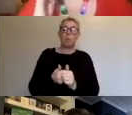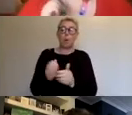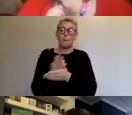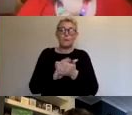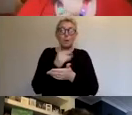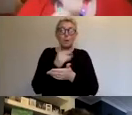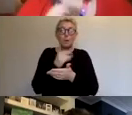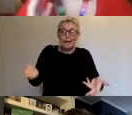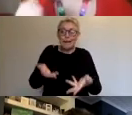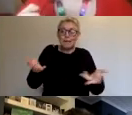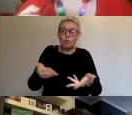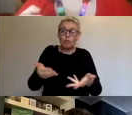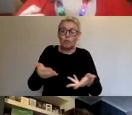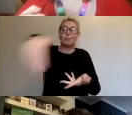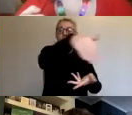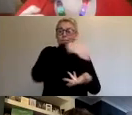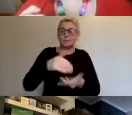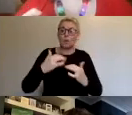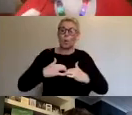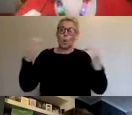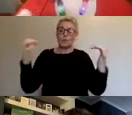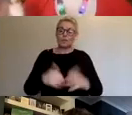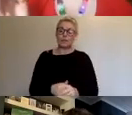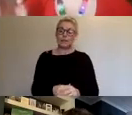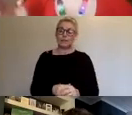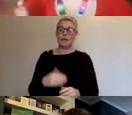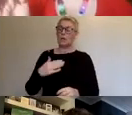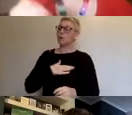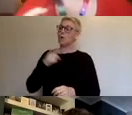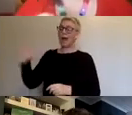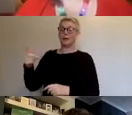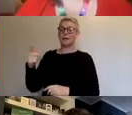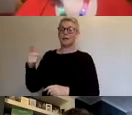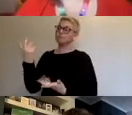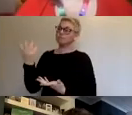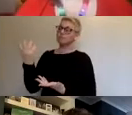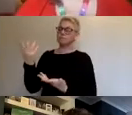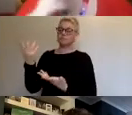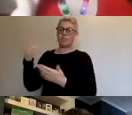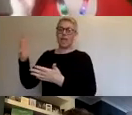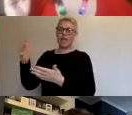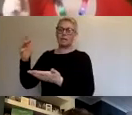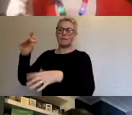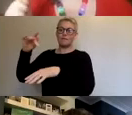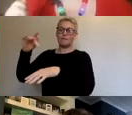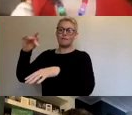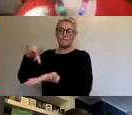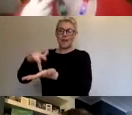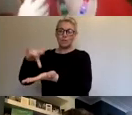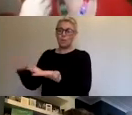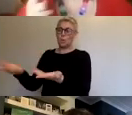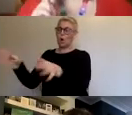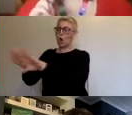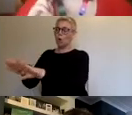We didn't want people to have to shut the doors of their physical organisations and also shut the doors of their online organisations at the same time.